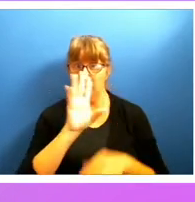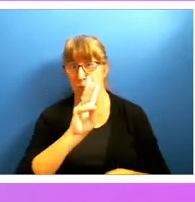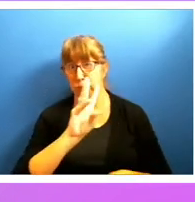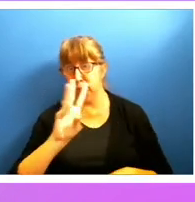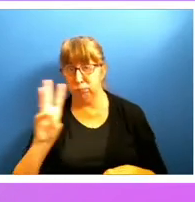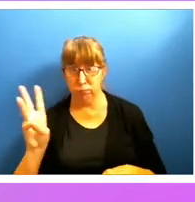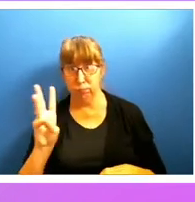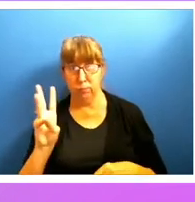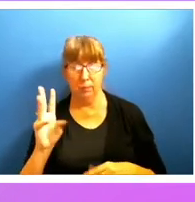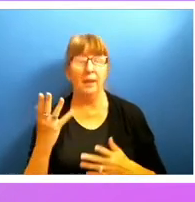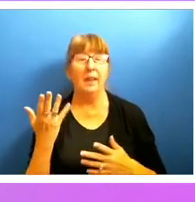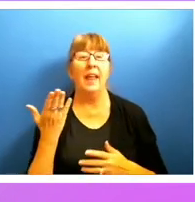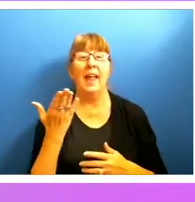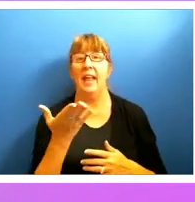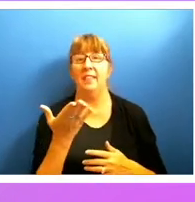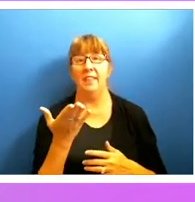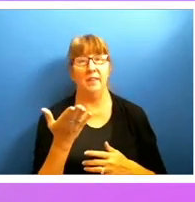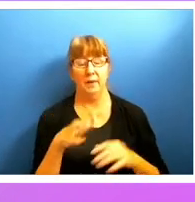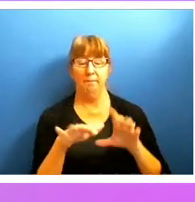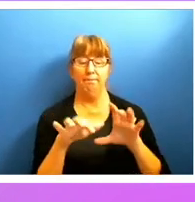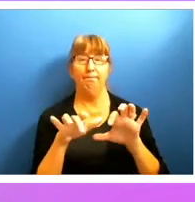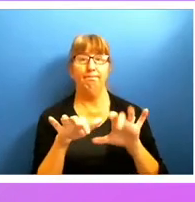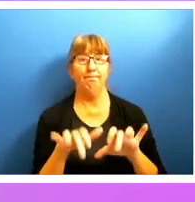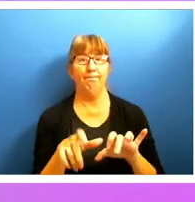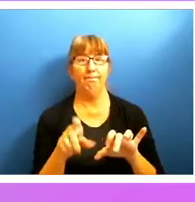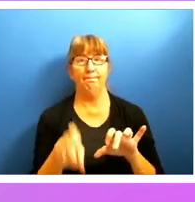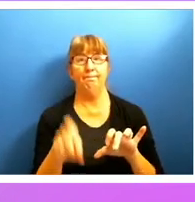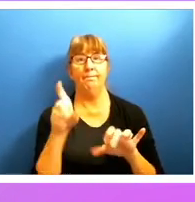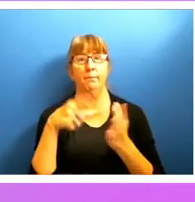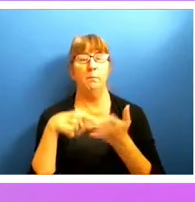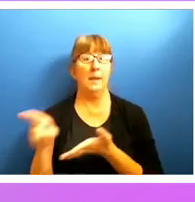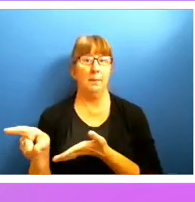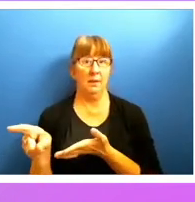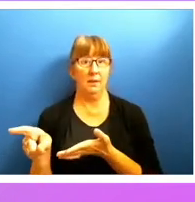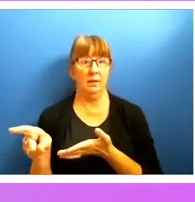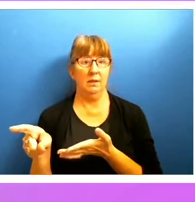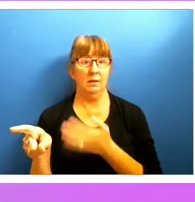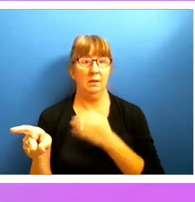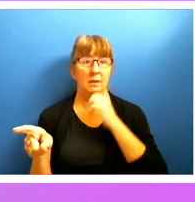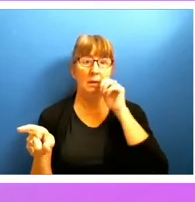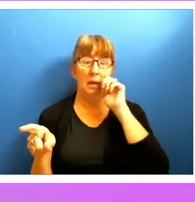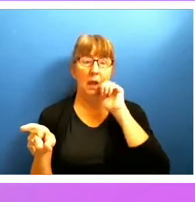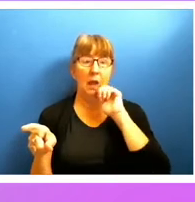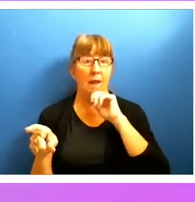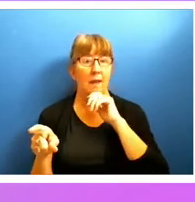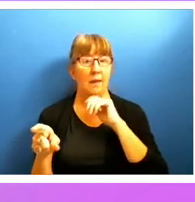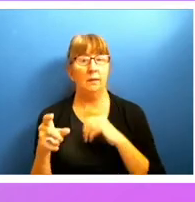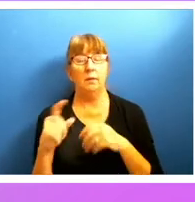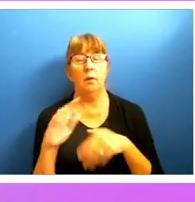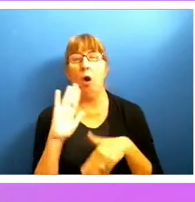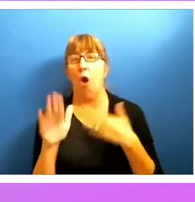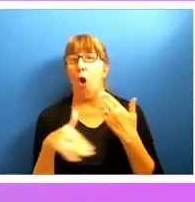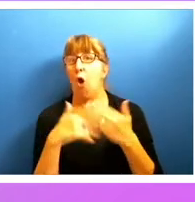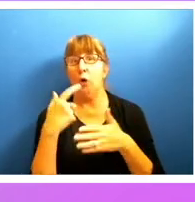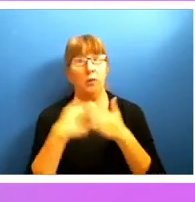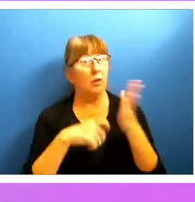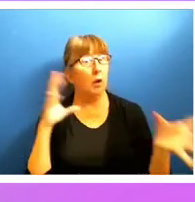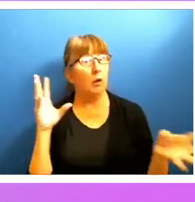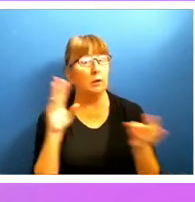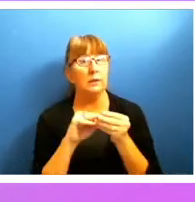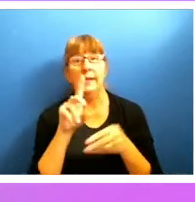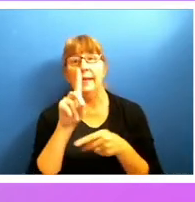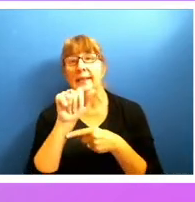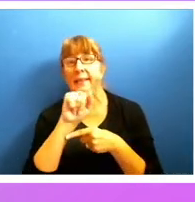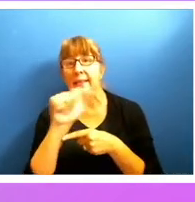website and doing this make-a-payment transaction, and again, I'm taking in all the costs here, so the data center costs, the